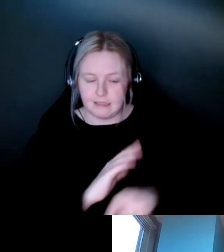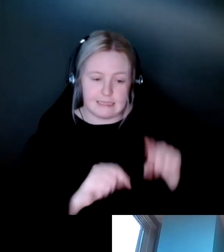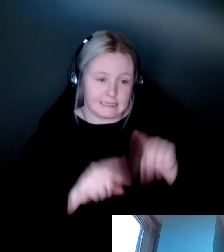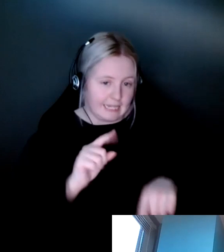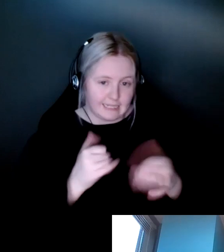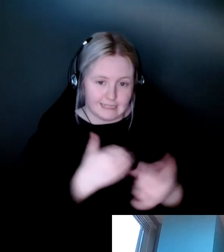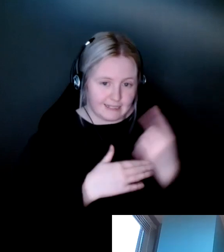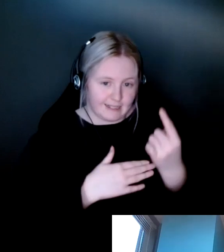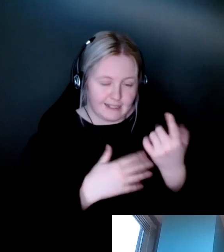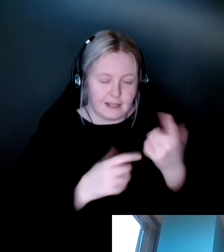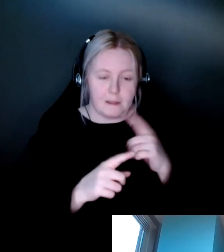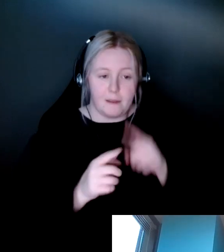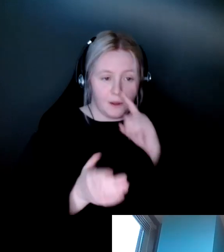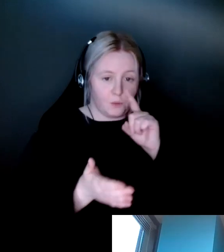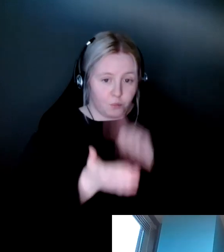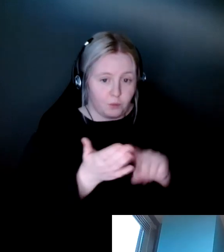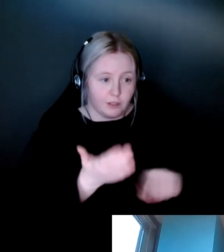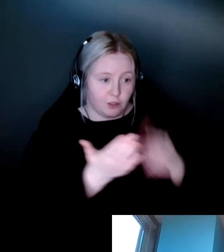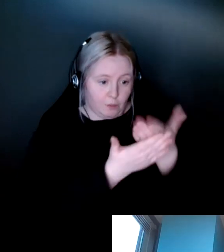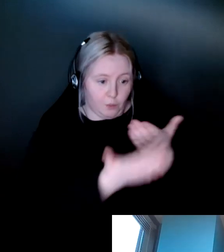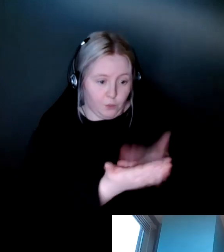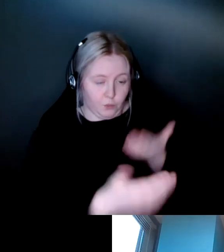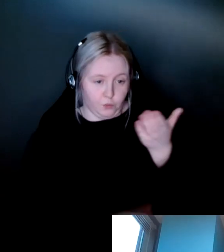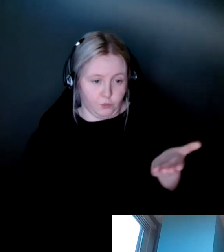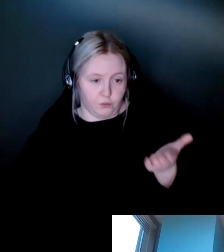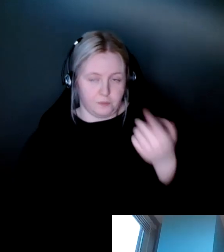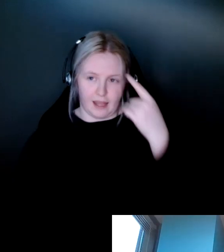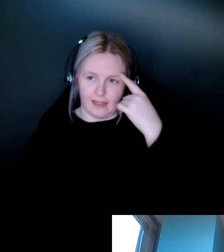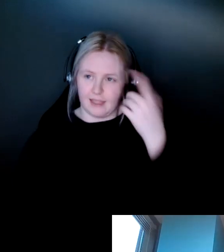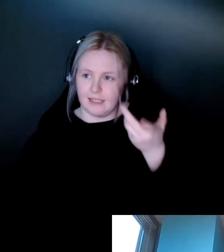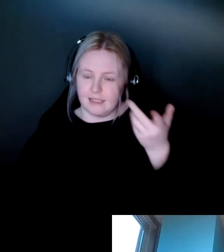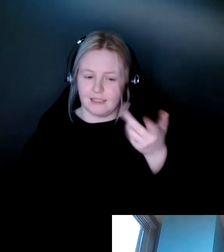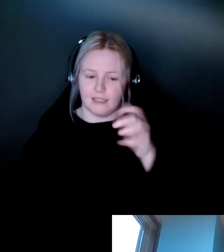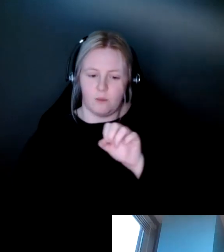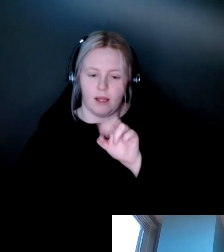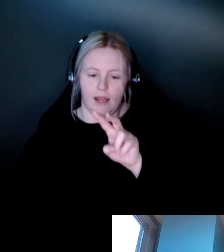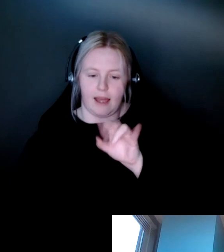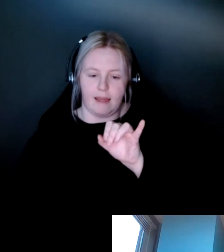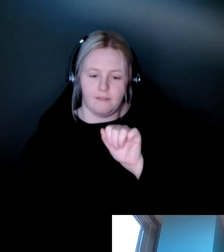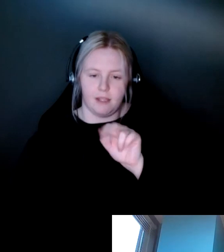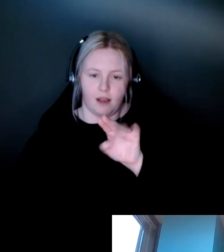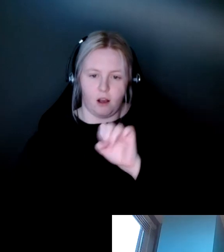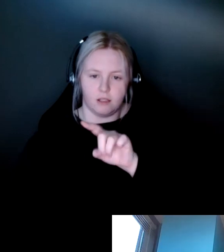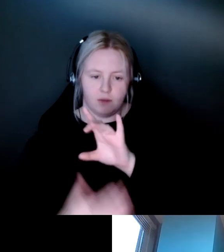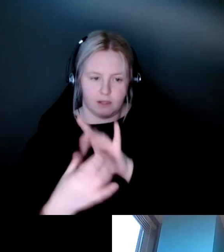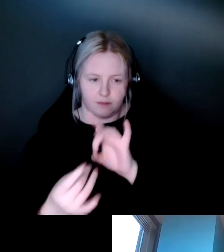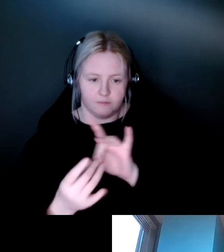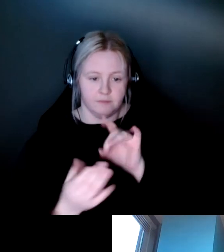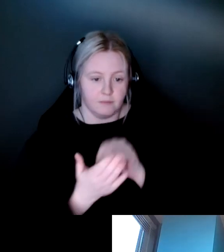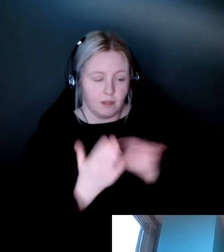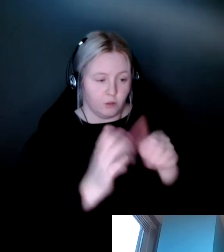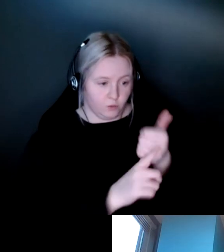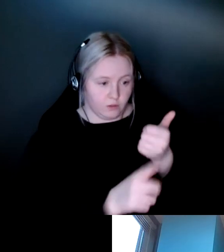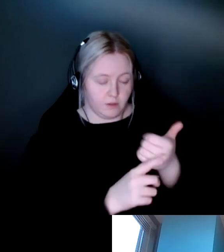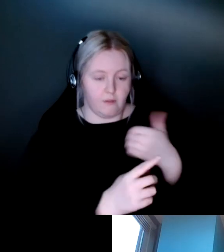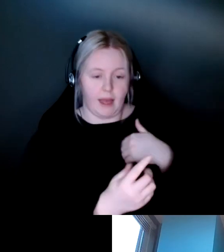But, you know, research has demonstrated like, you know, I think it was reflected in what Eviance was talking about, you know, students that have mentors